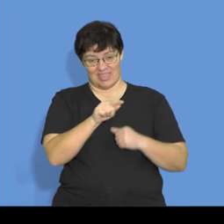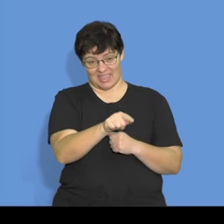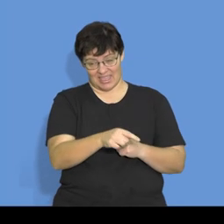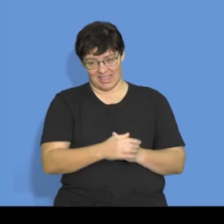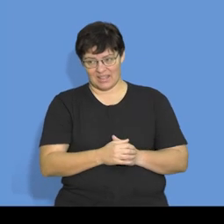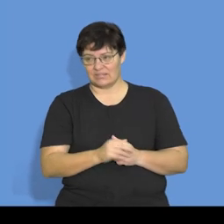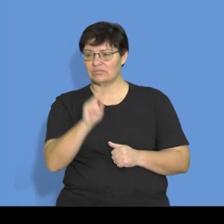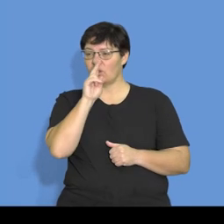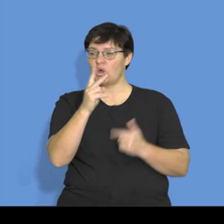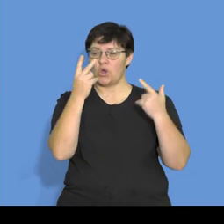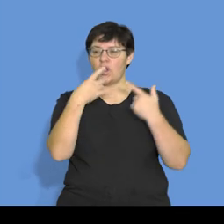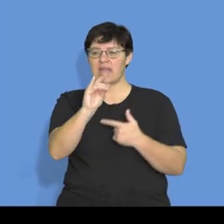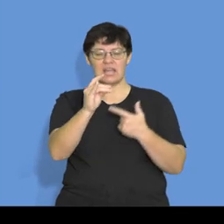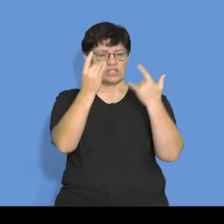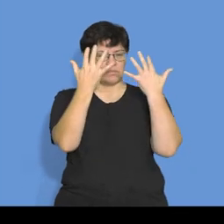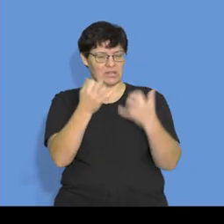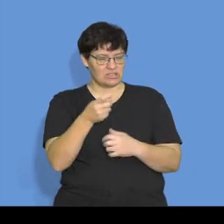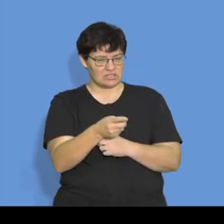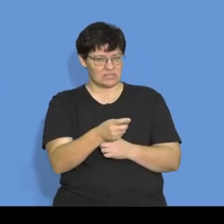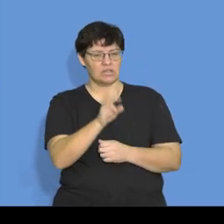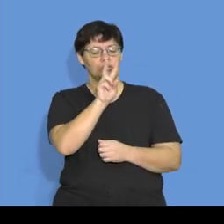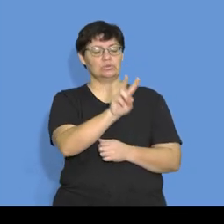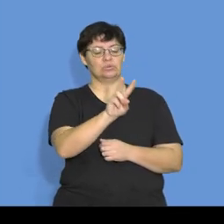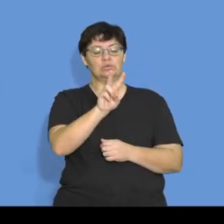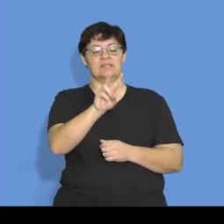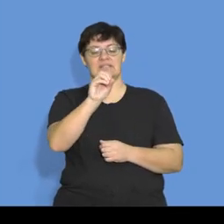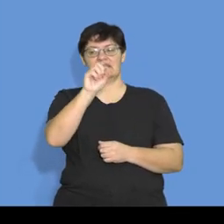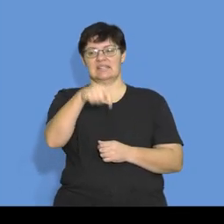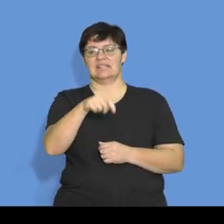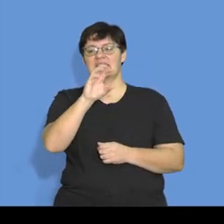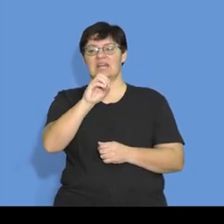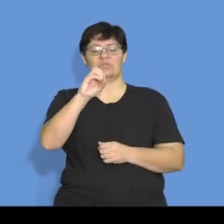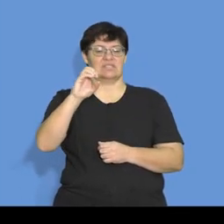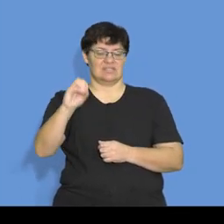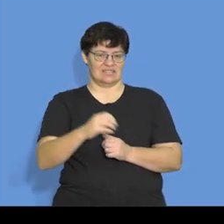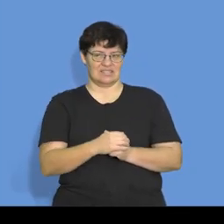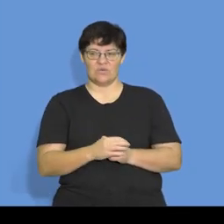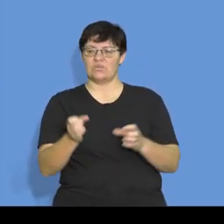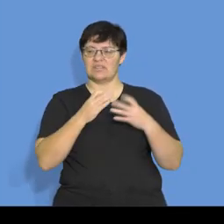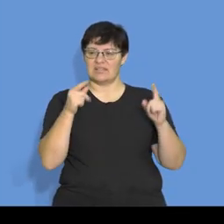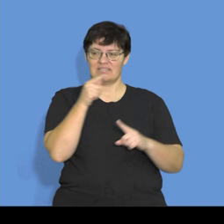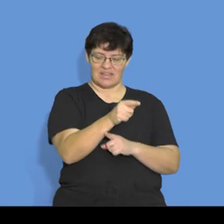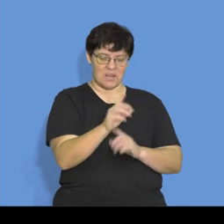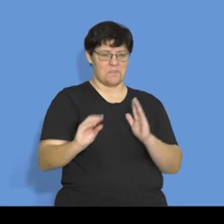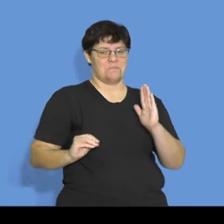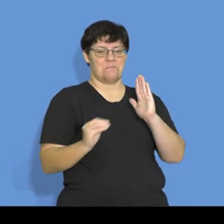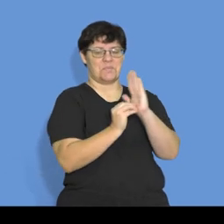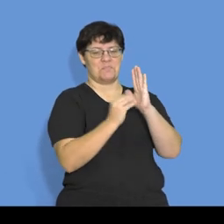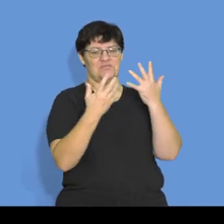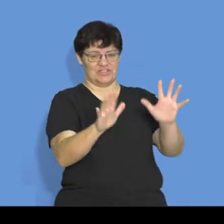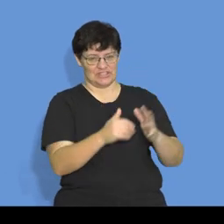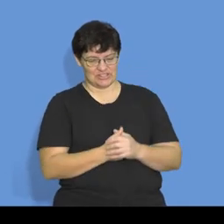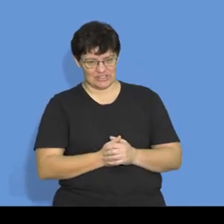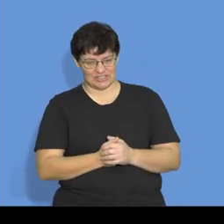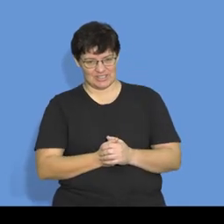at our cash budget. Here we go. $220,000 as a payment. We slot it in. There's my $220